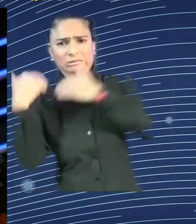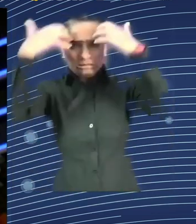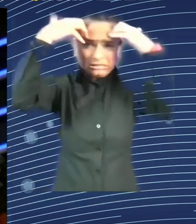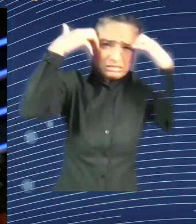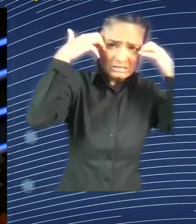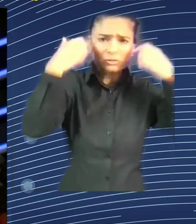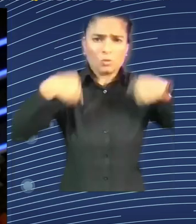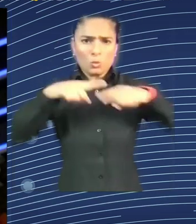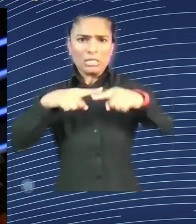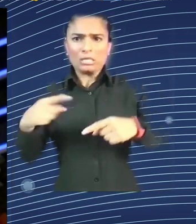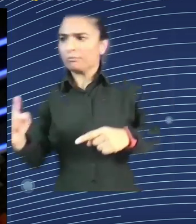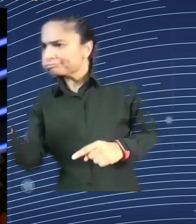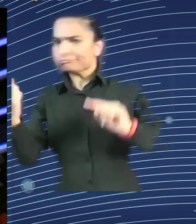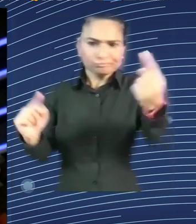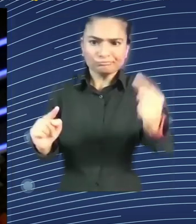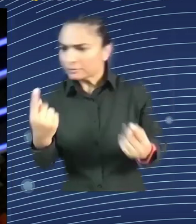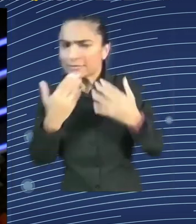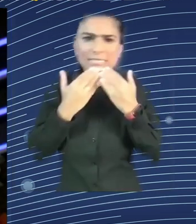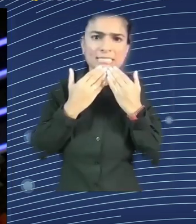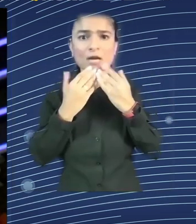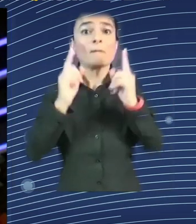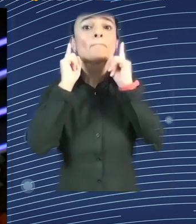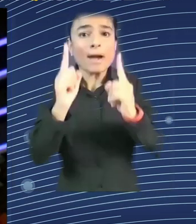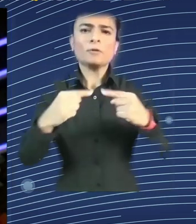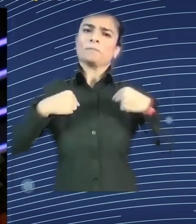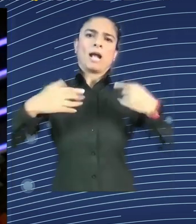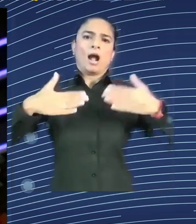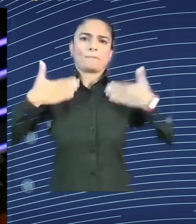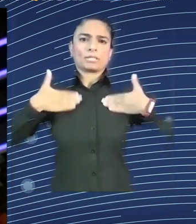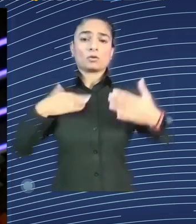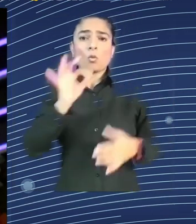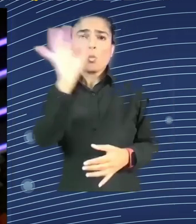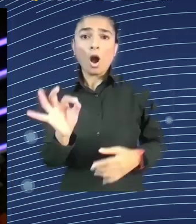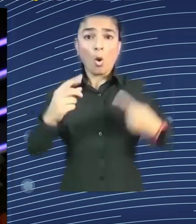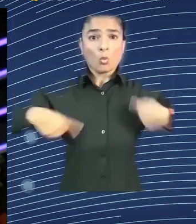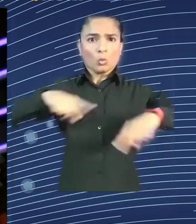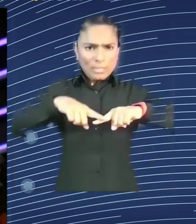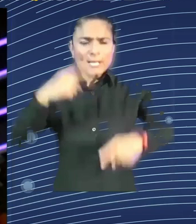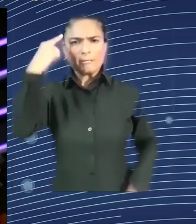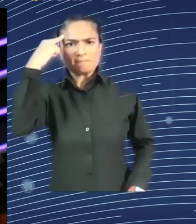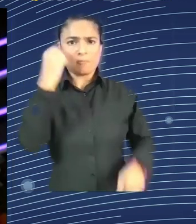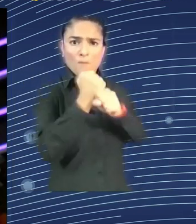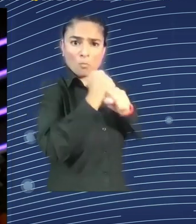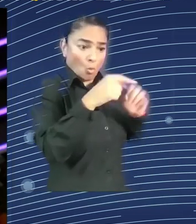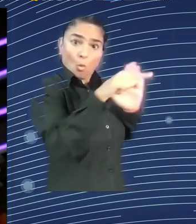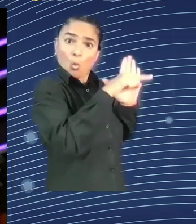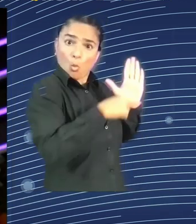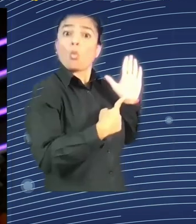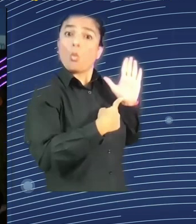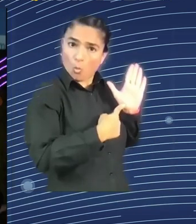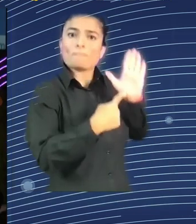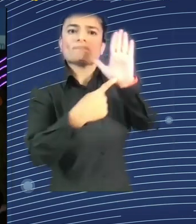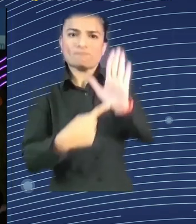since of course the announcement that there would be an AI Act, we had a lot of own initiative reports, now we have the AI Act itself that we're working on.